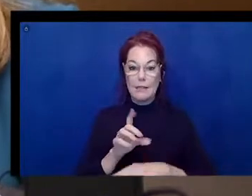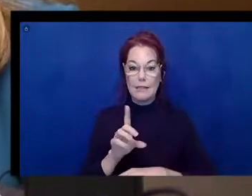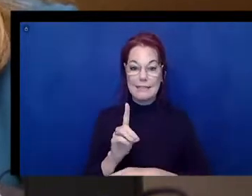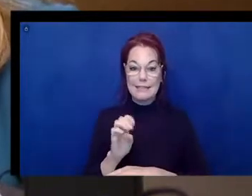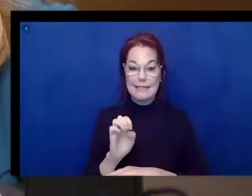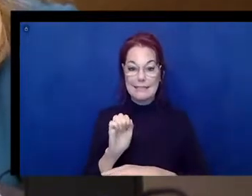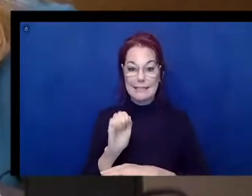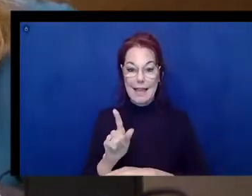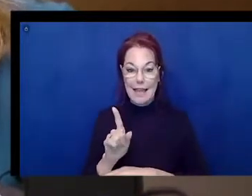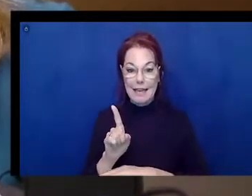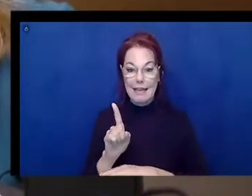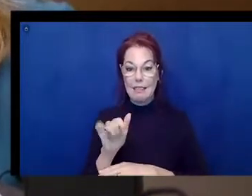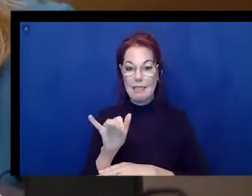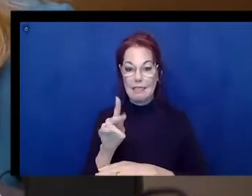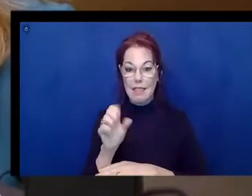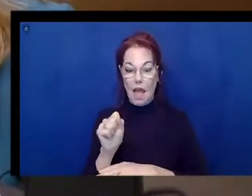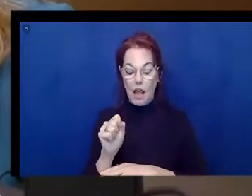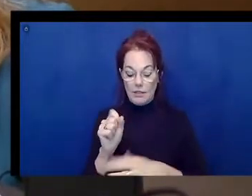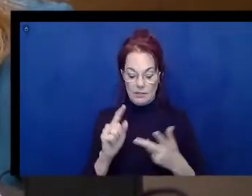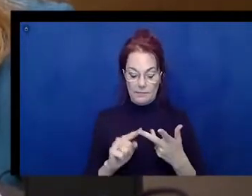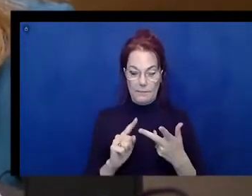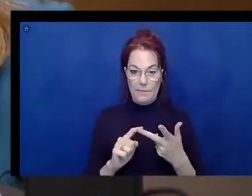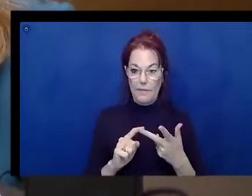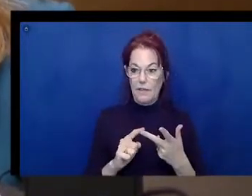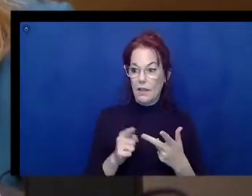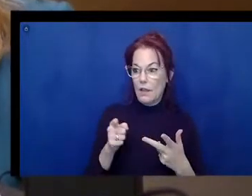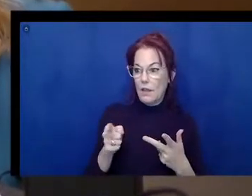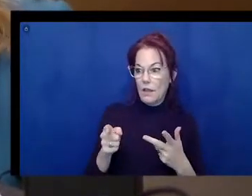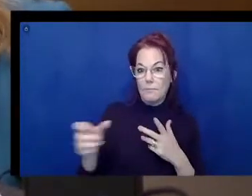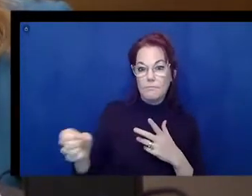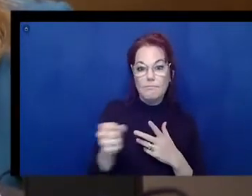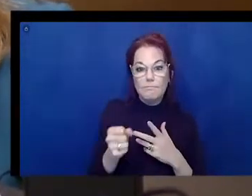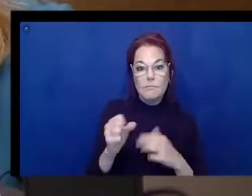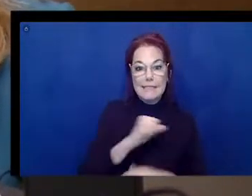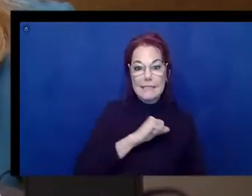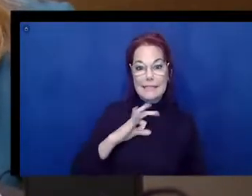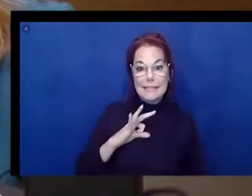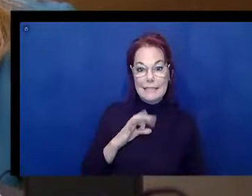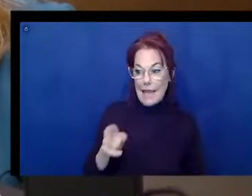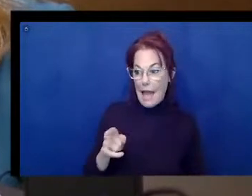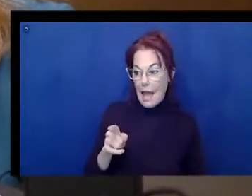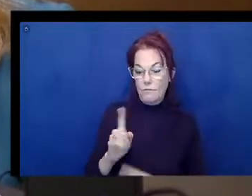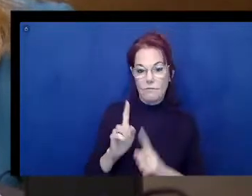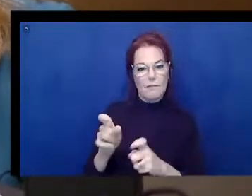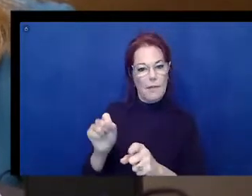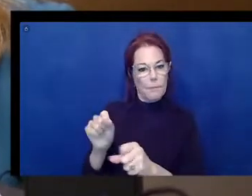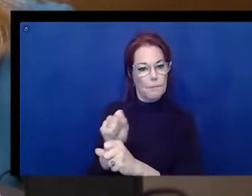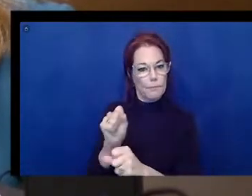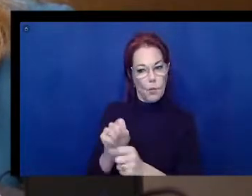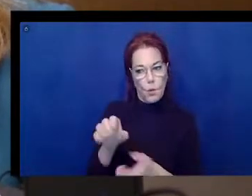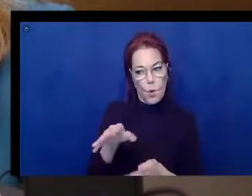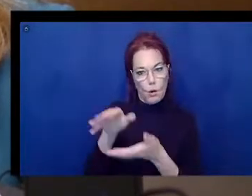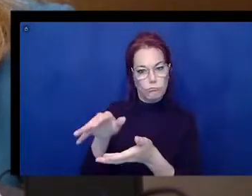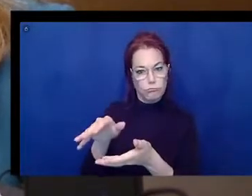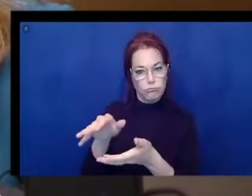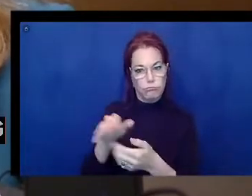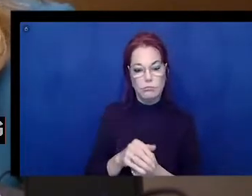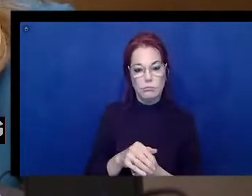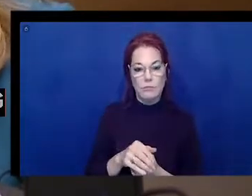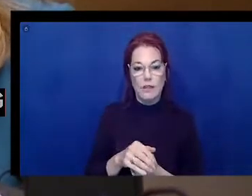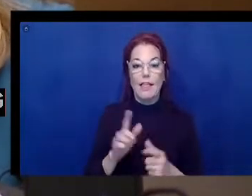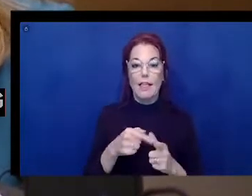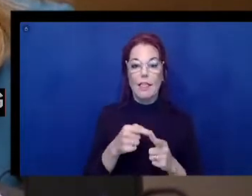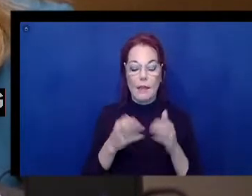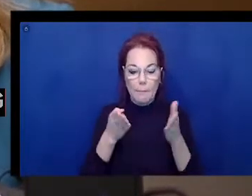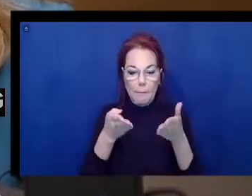Assigning staff with responsibility and authority to get the job done. And paying attention to whether the deadlines are met.